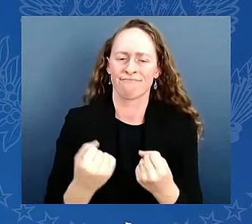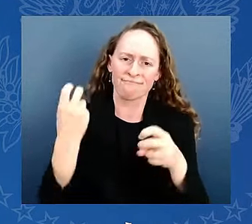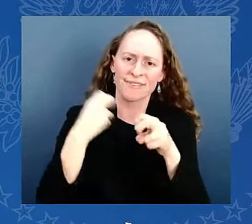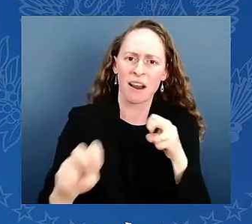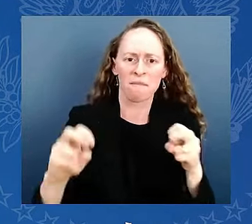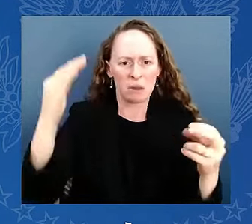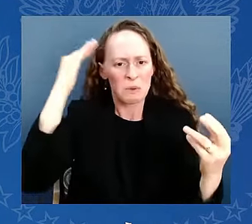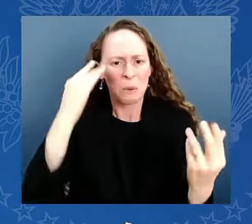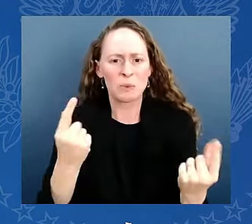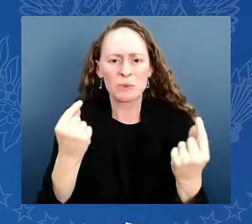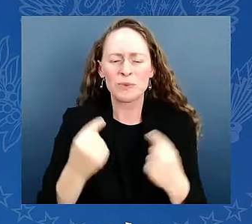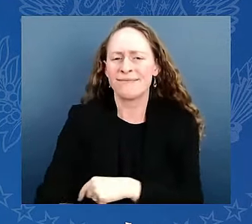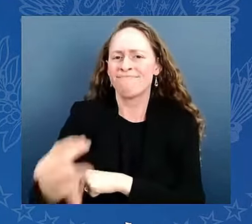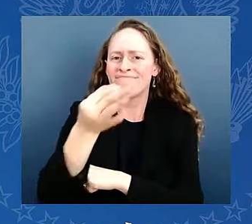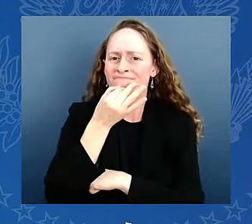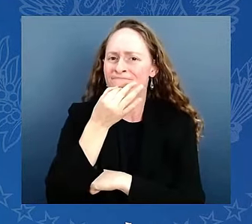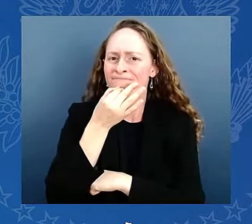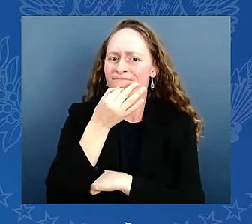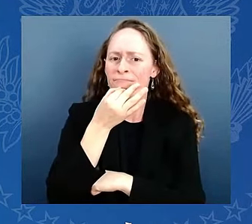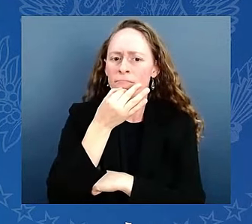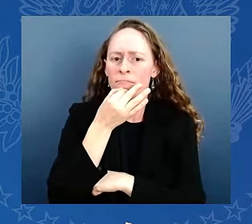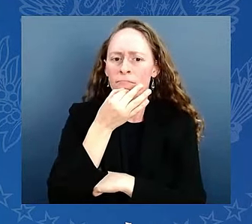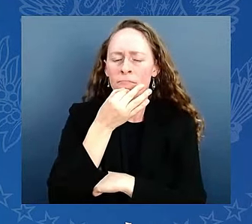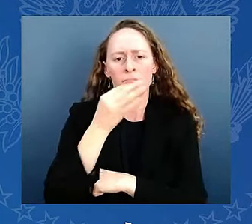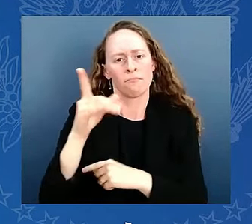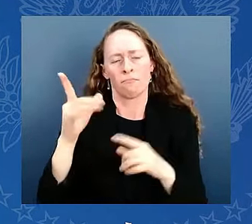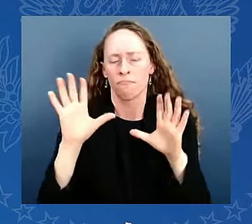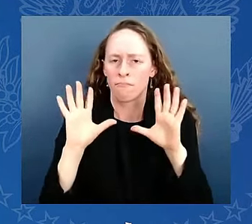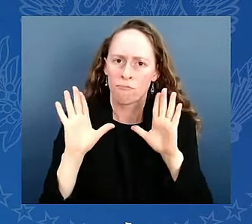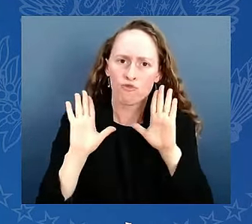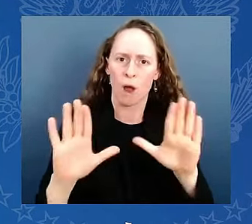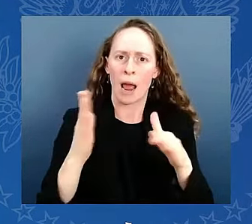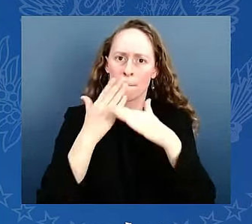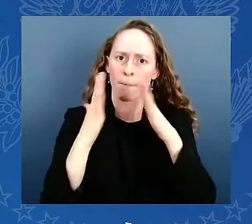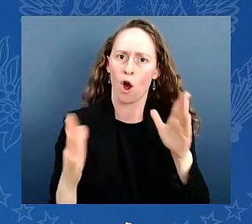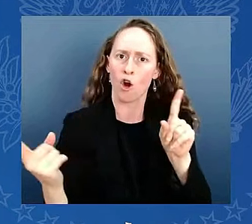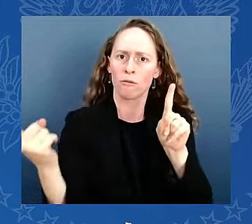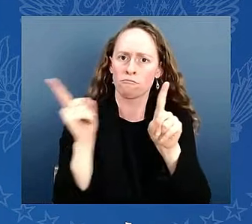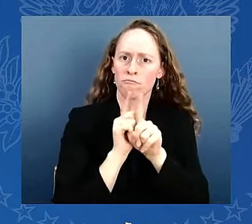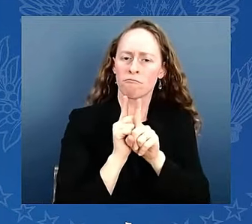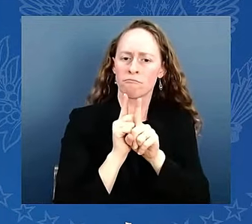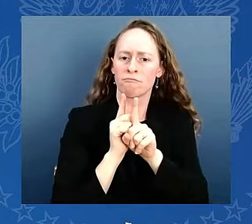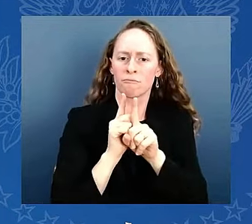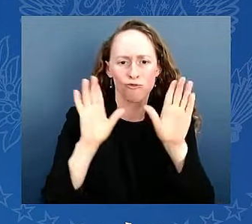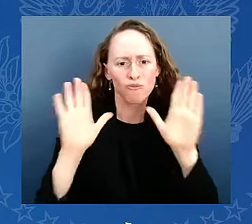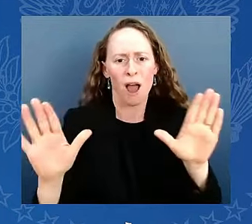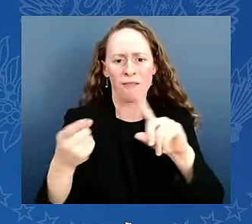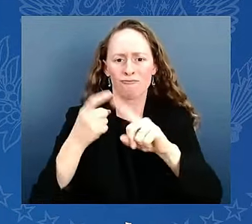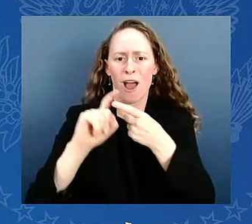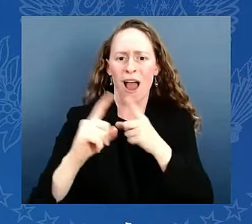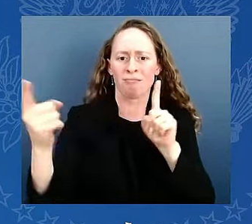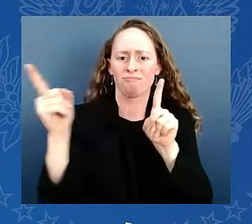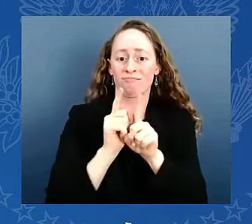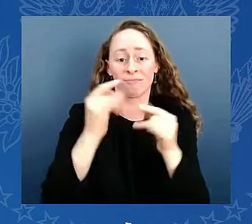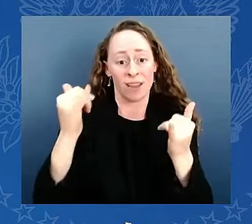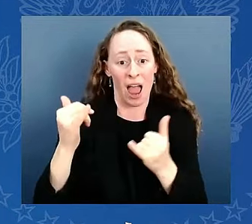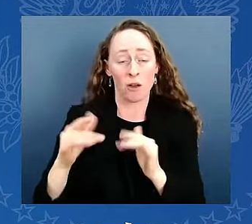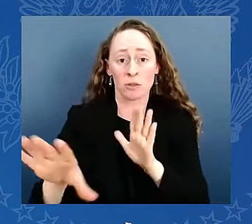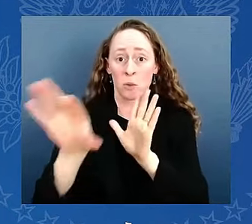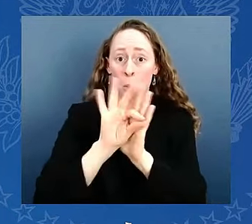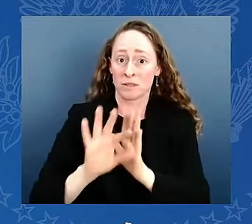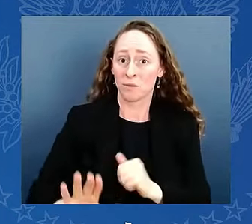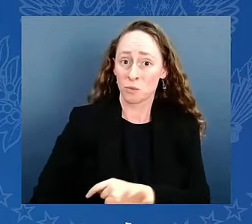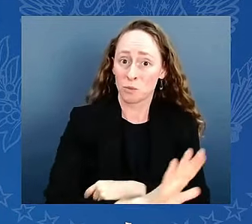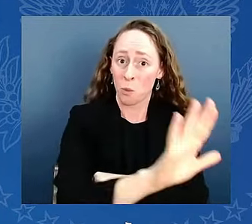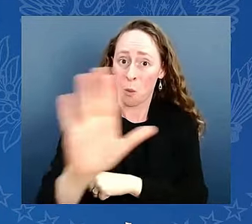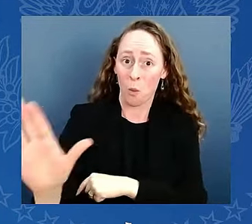Now the choice is up to you, the American people. When you make that choice, remember the words of Benjamin Franklin hanging on my wall here